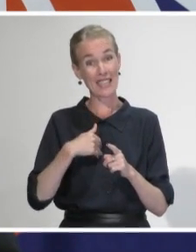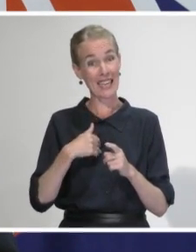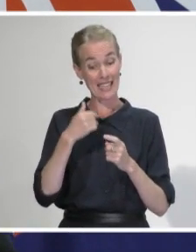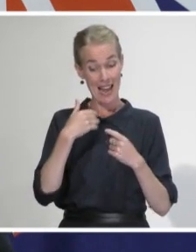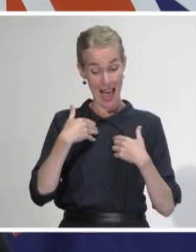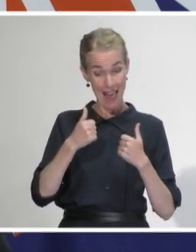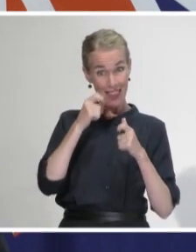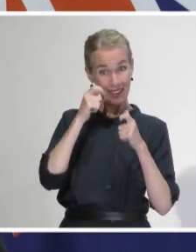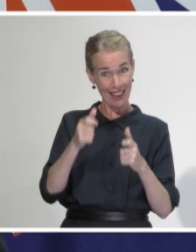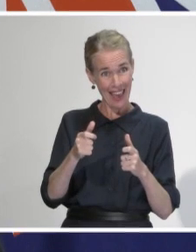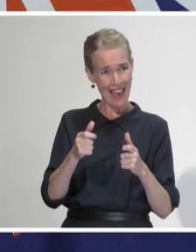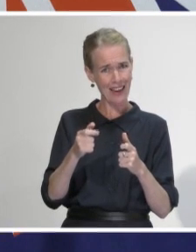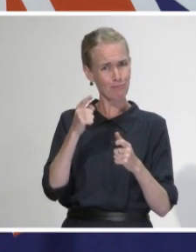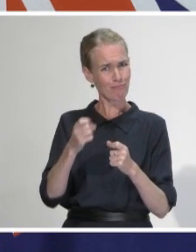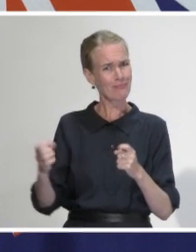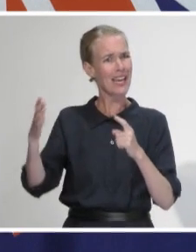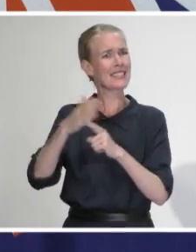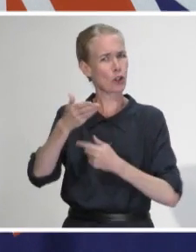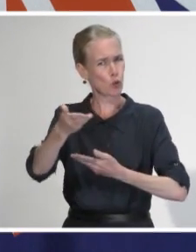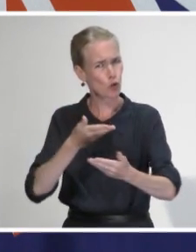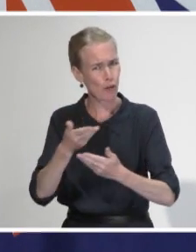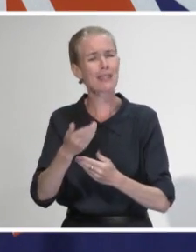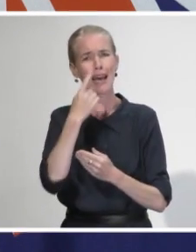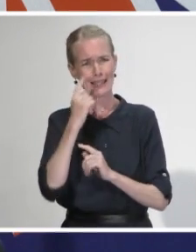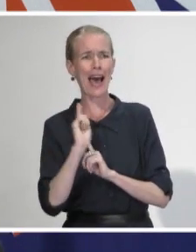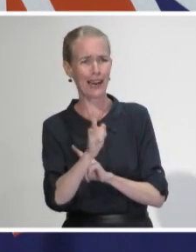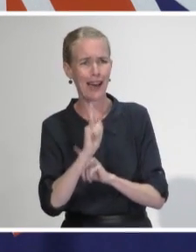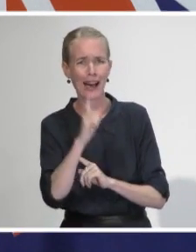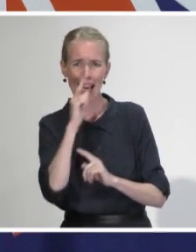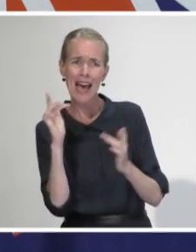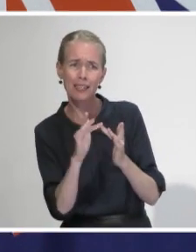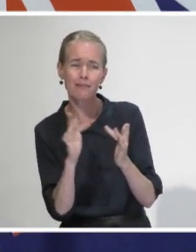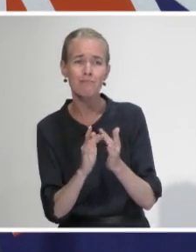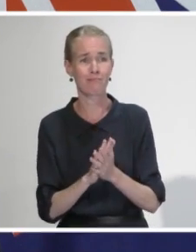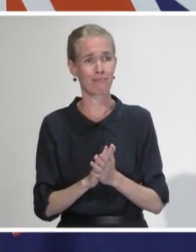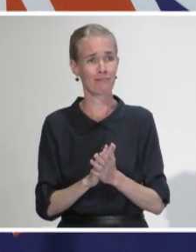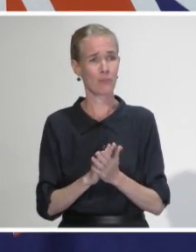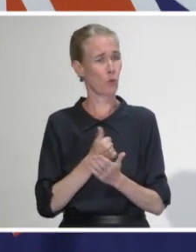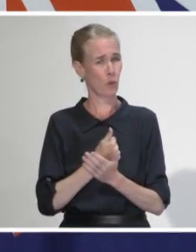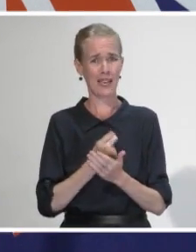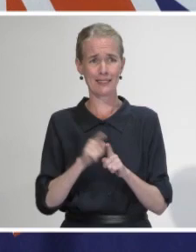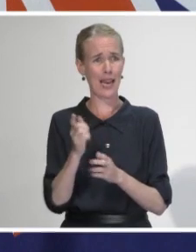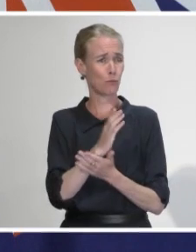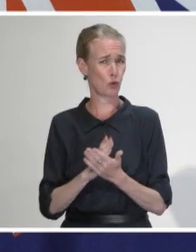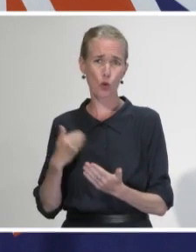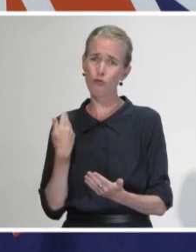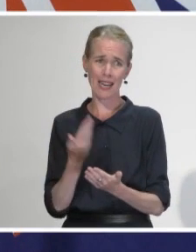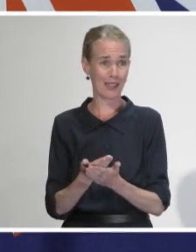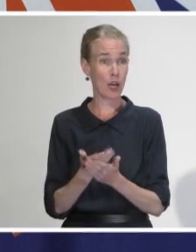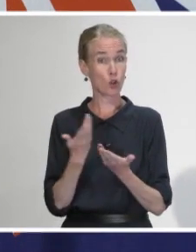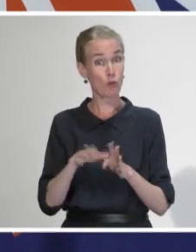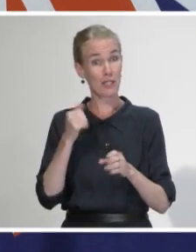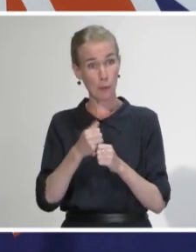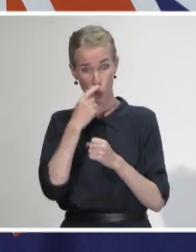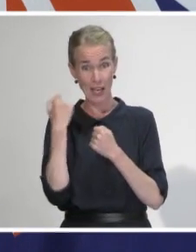few reasons right from the start of Alert Level 4 we have been encouraging people to seek that and that's a bona fide a reason for being